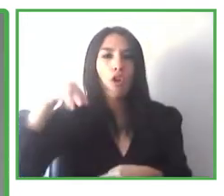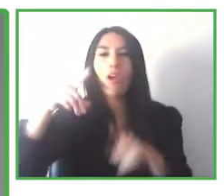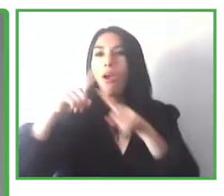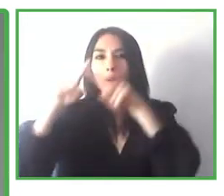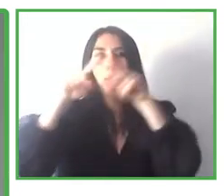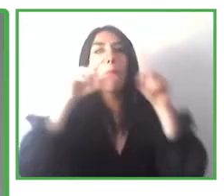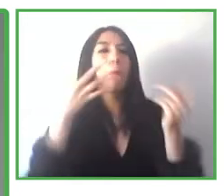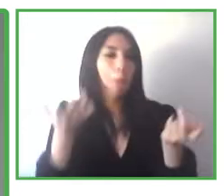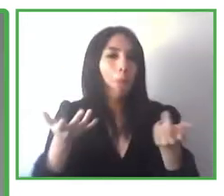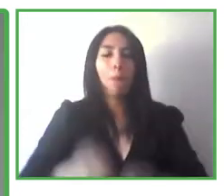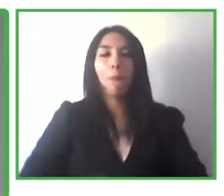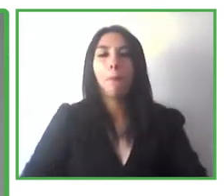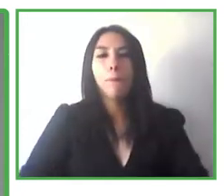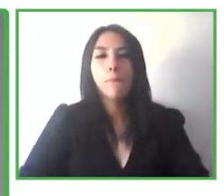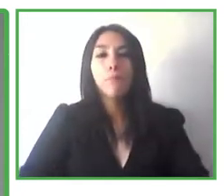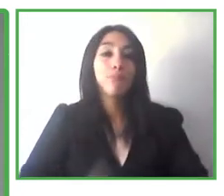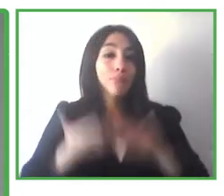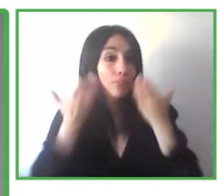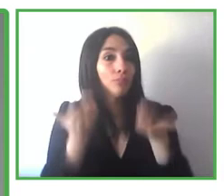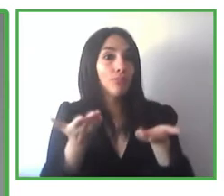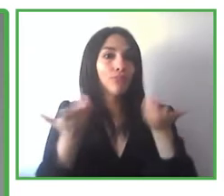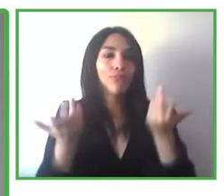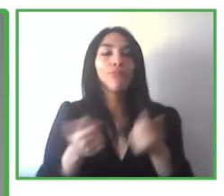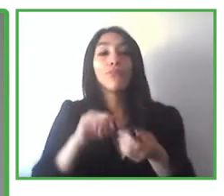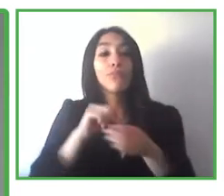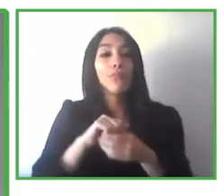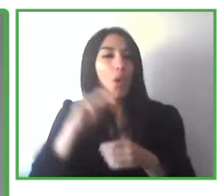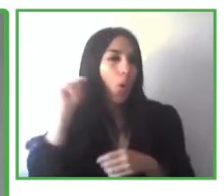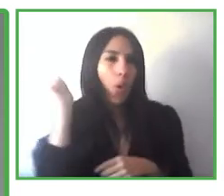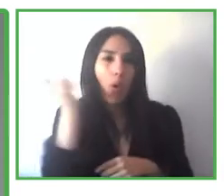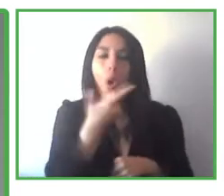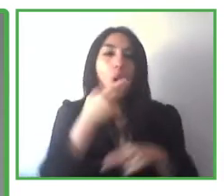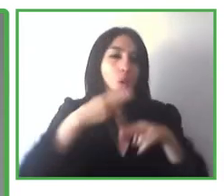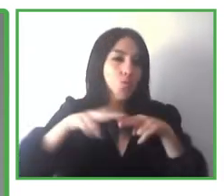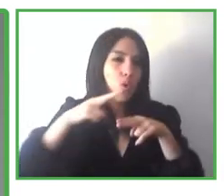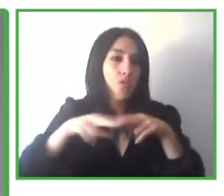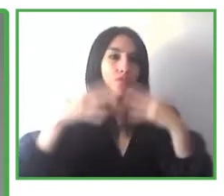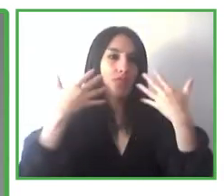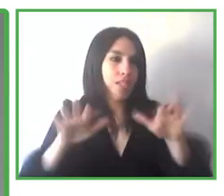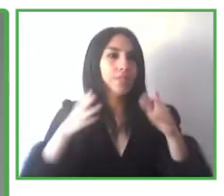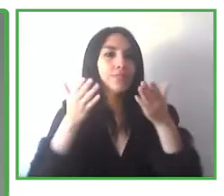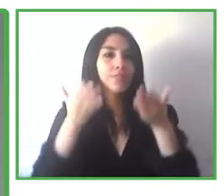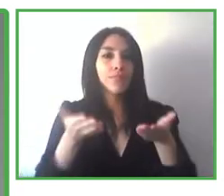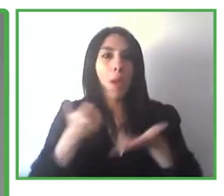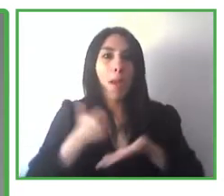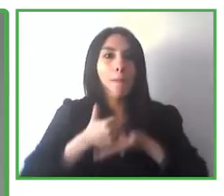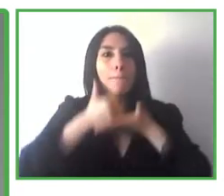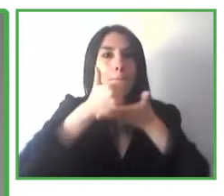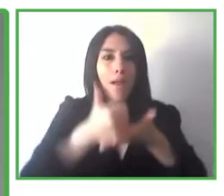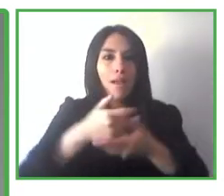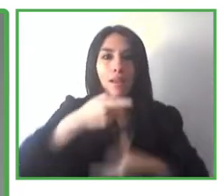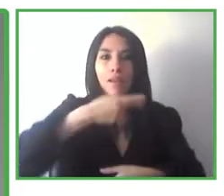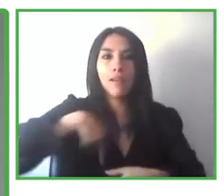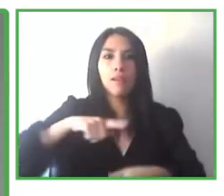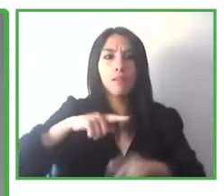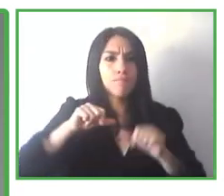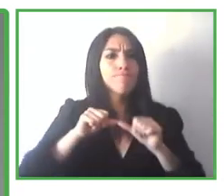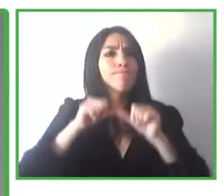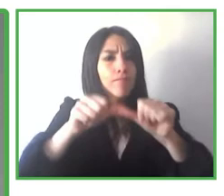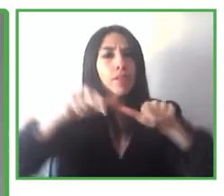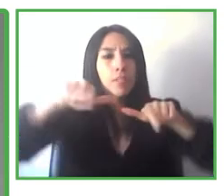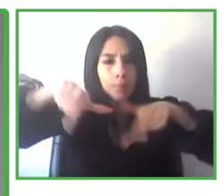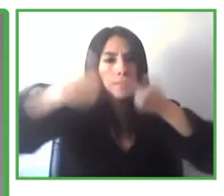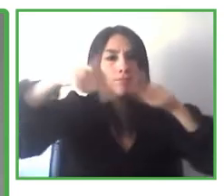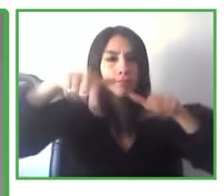using at the moment for this very conference. And they have been key in order to maintain communication, both